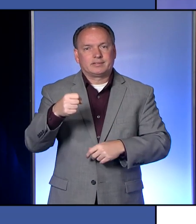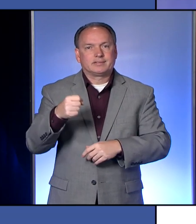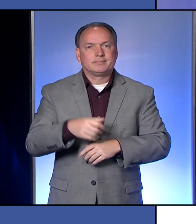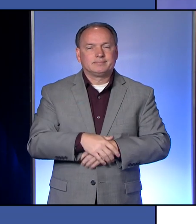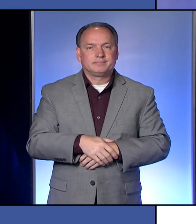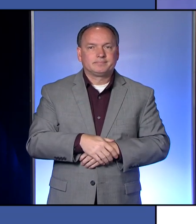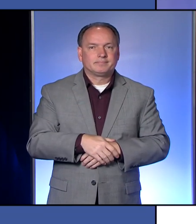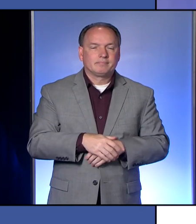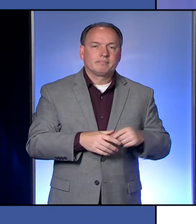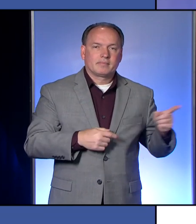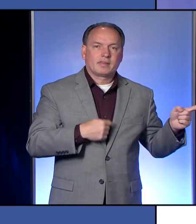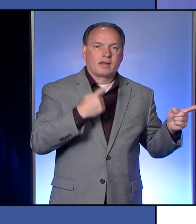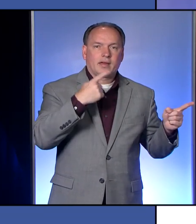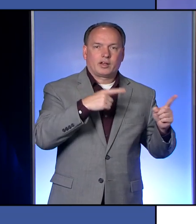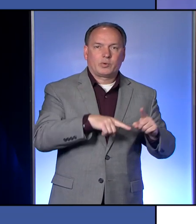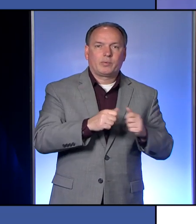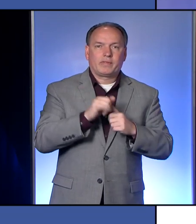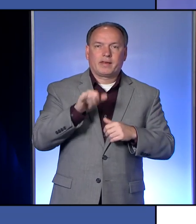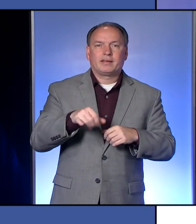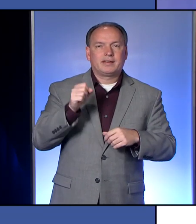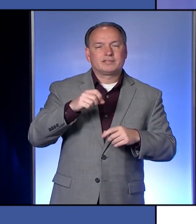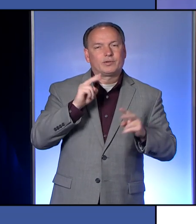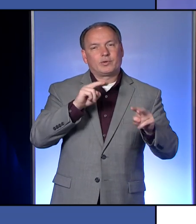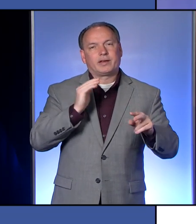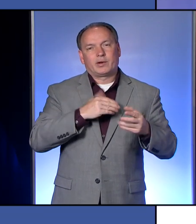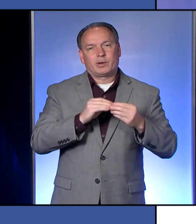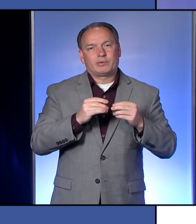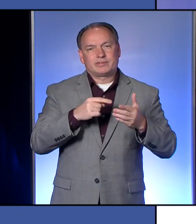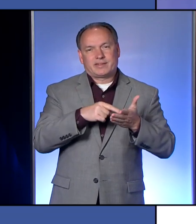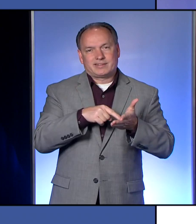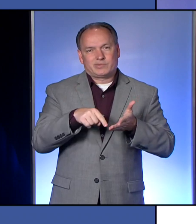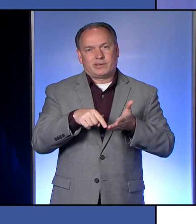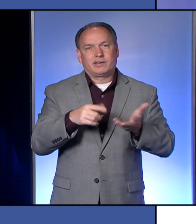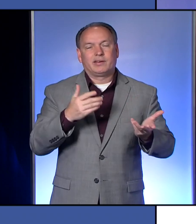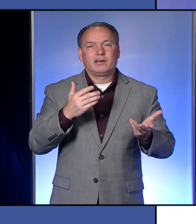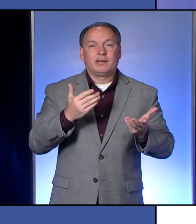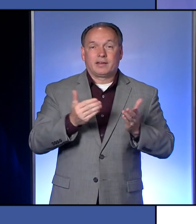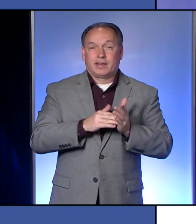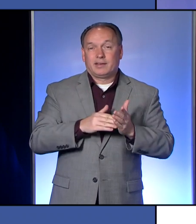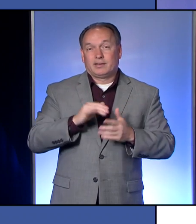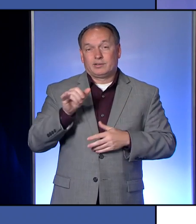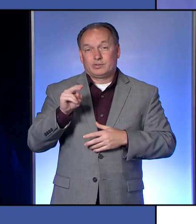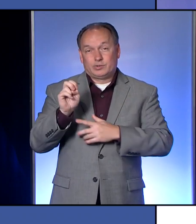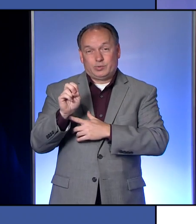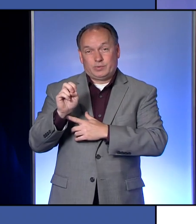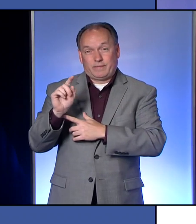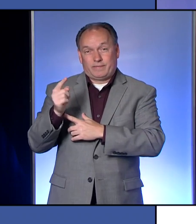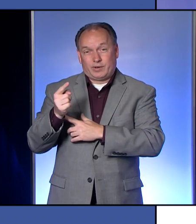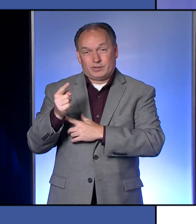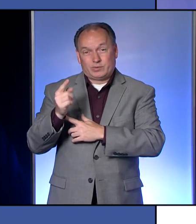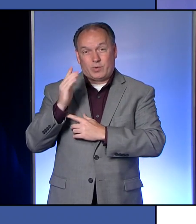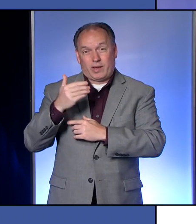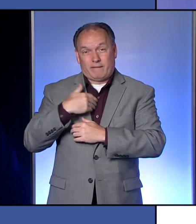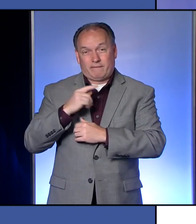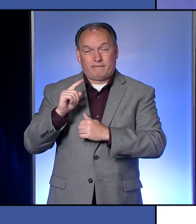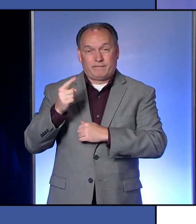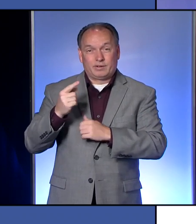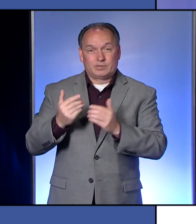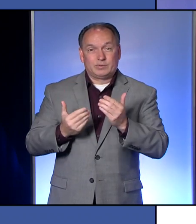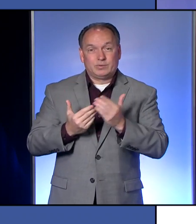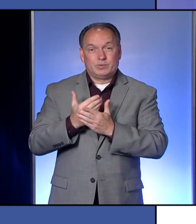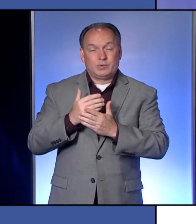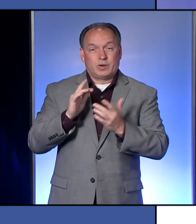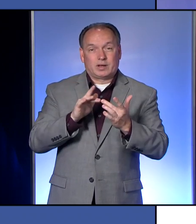I would be in agreement with that, looking at the numbers that we've had this week. And again, we're looking at June 1st for having our first new